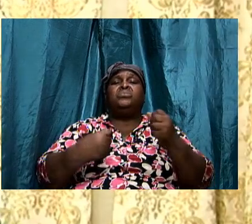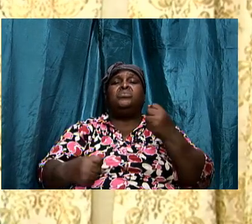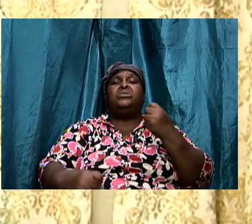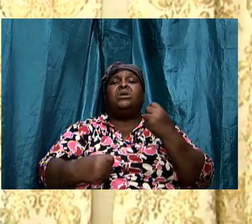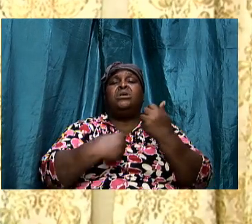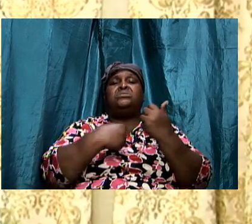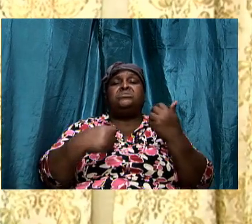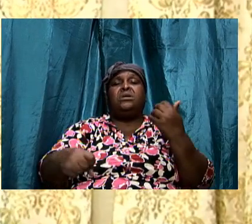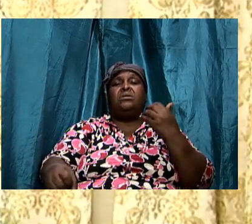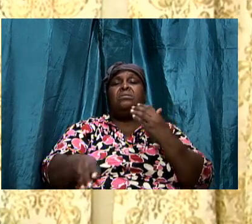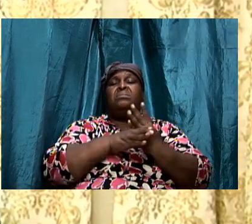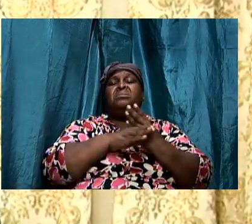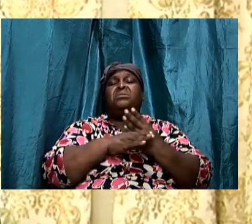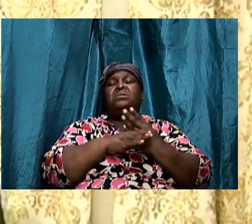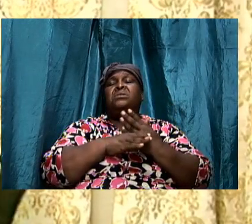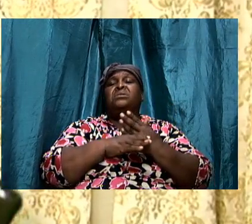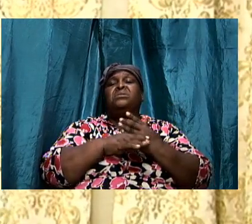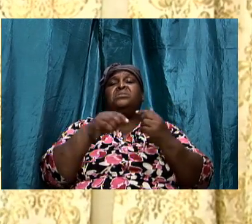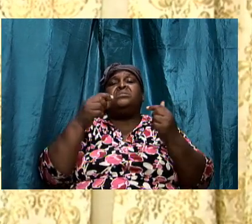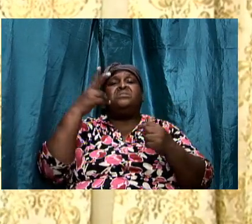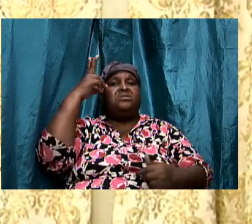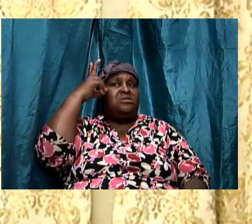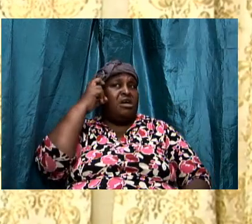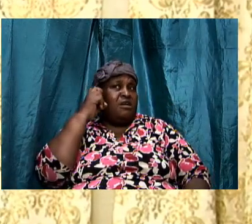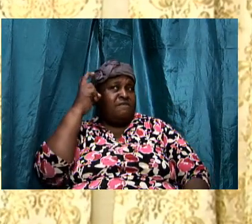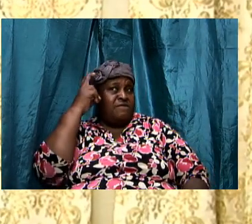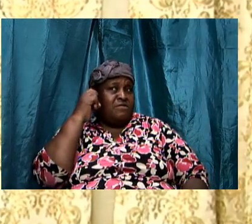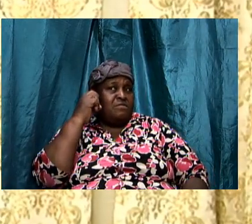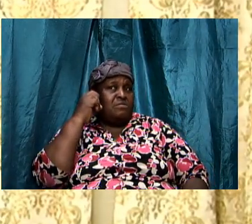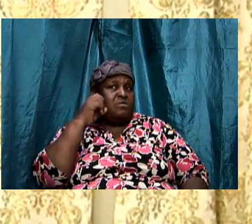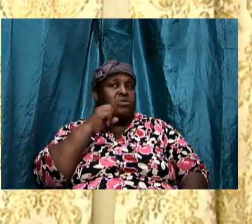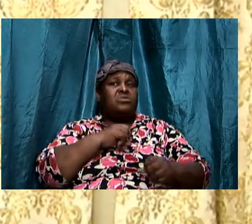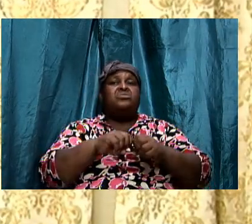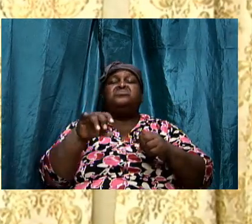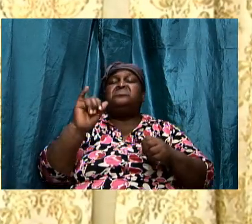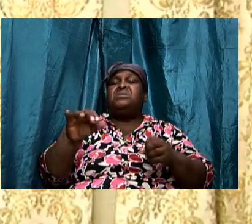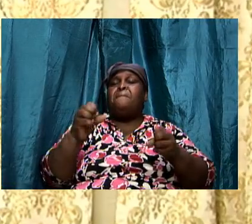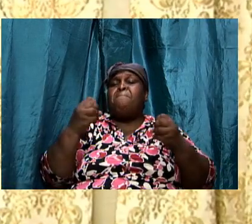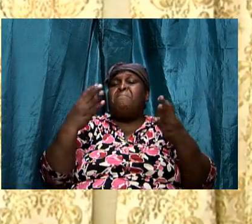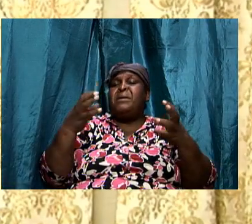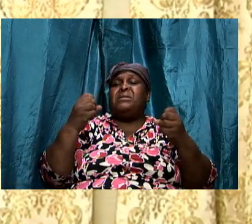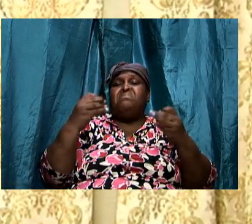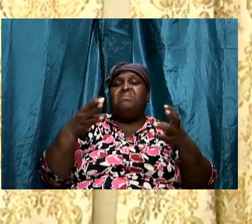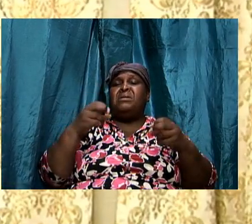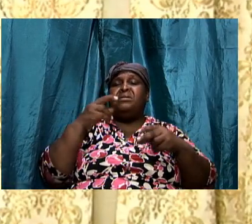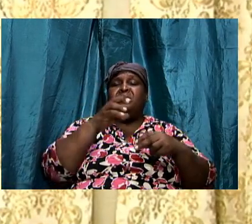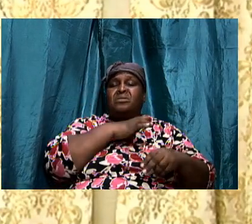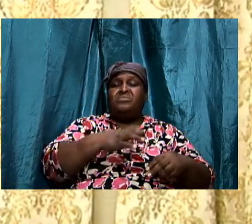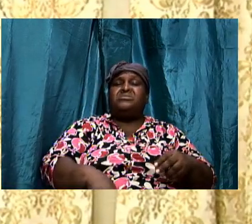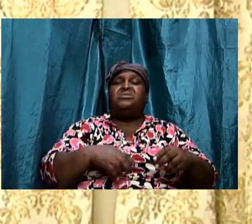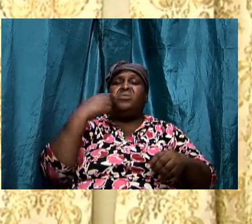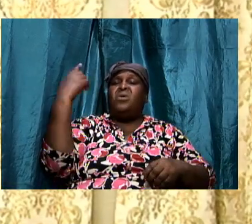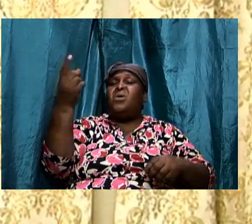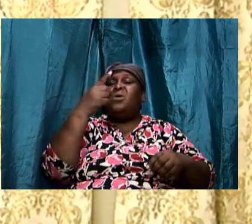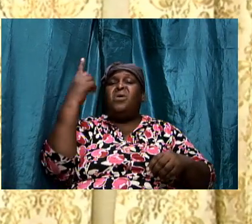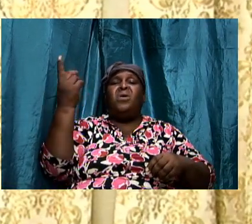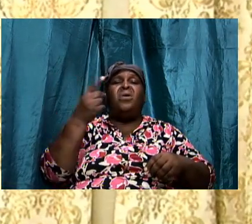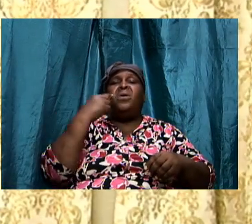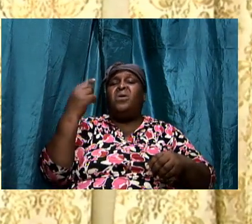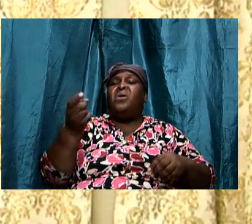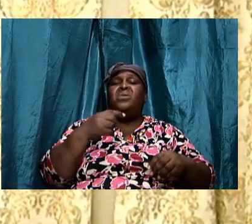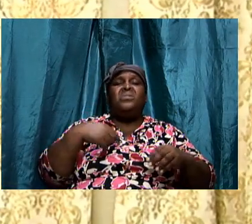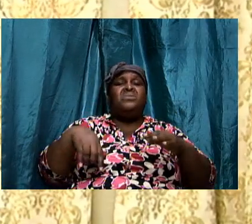under attack. We are not